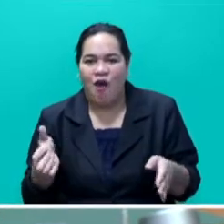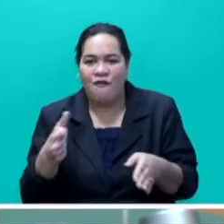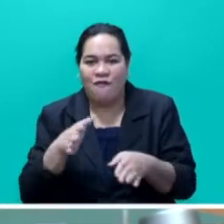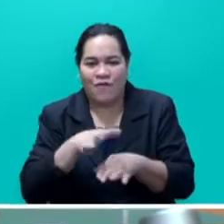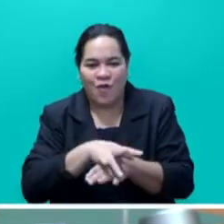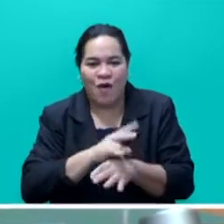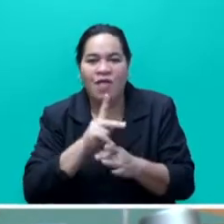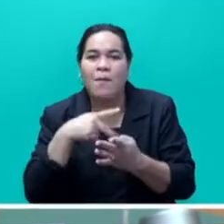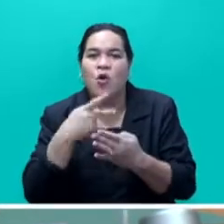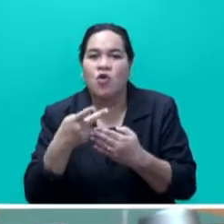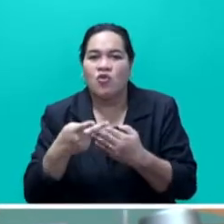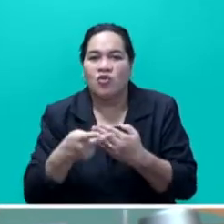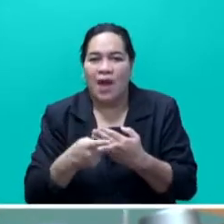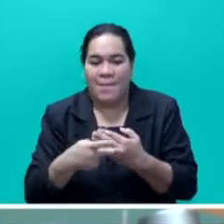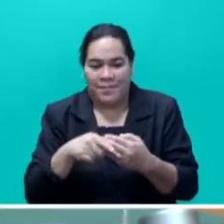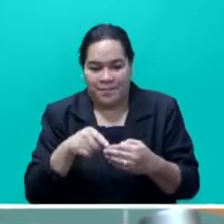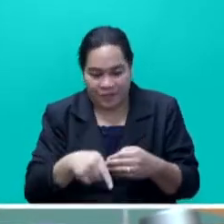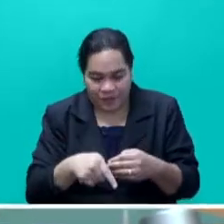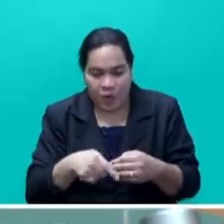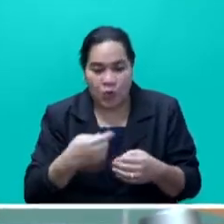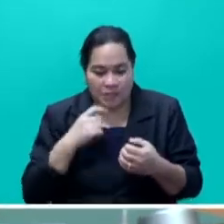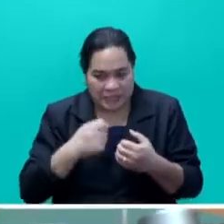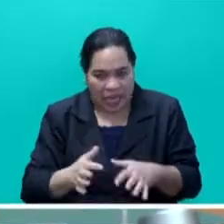that the Ministry will be deploying in the coming weeks.